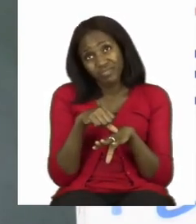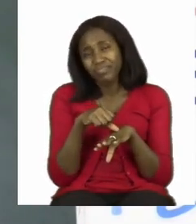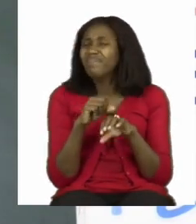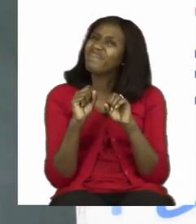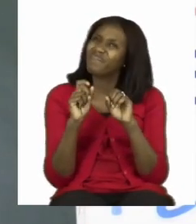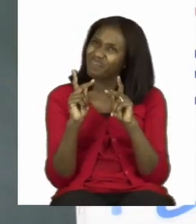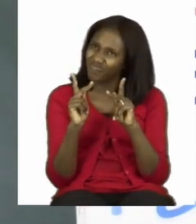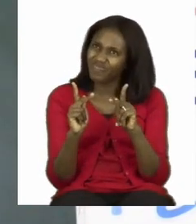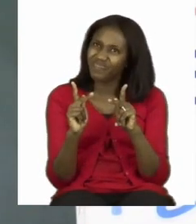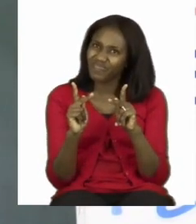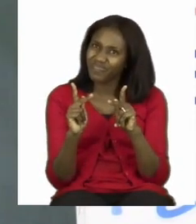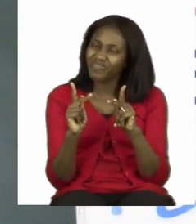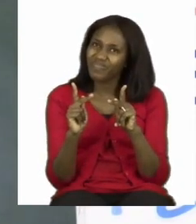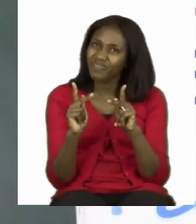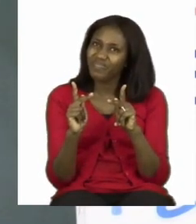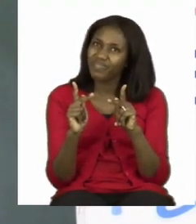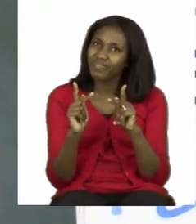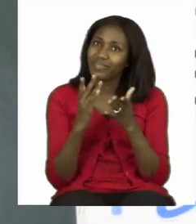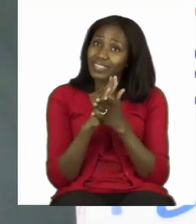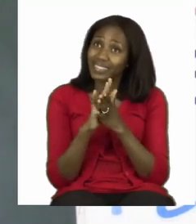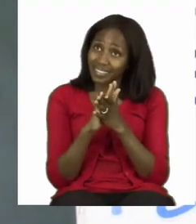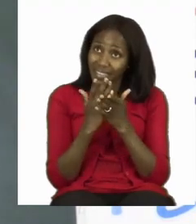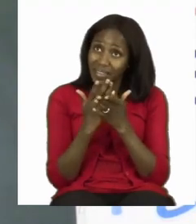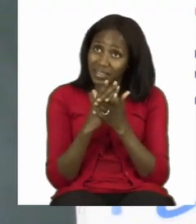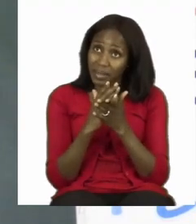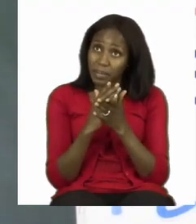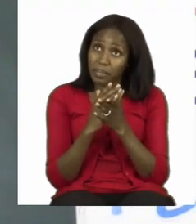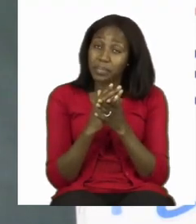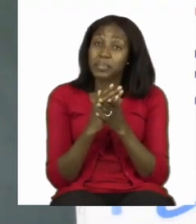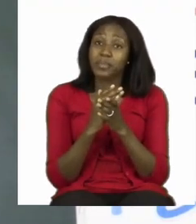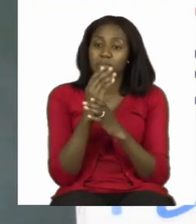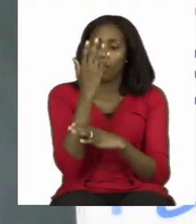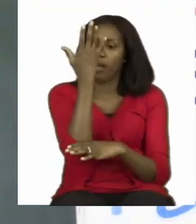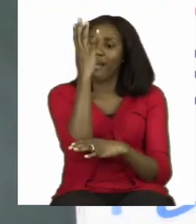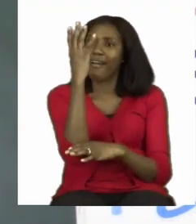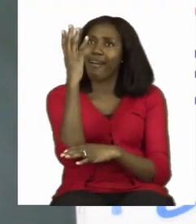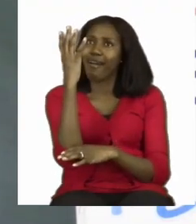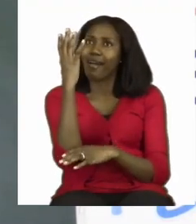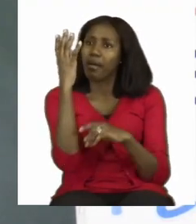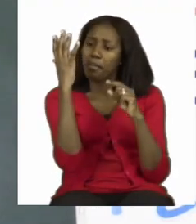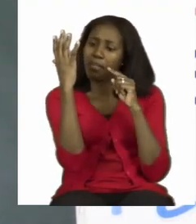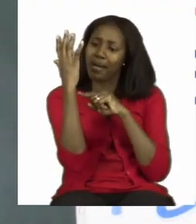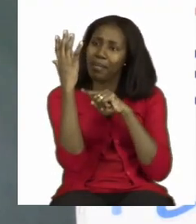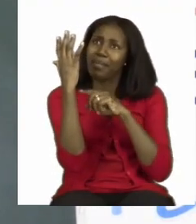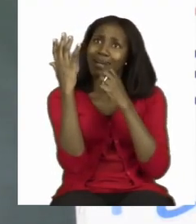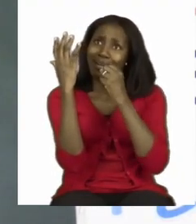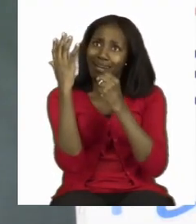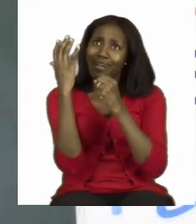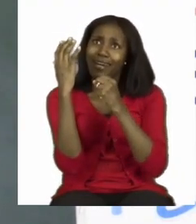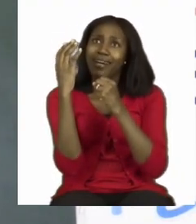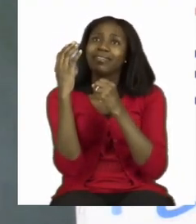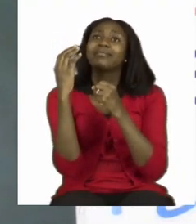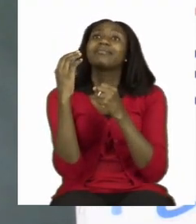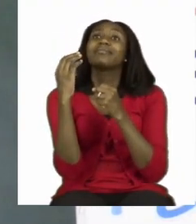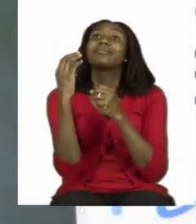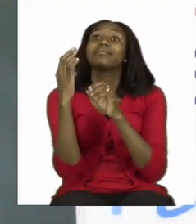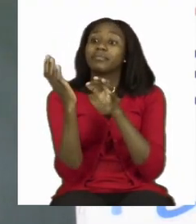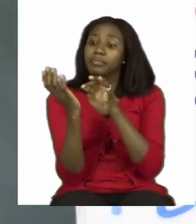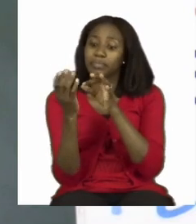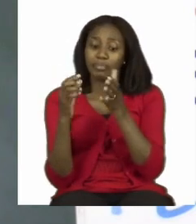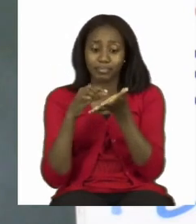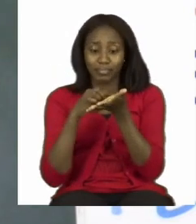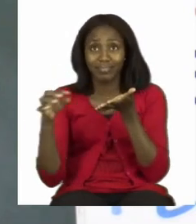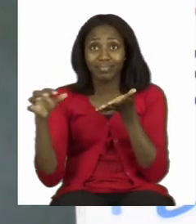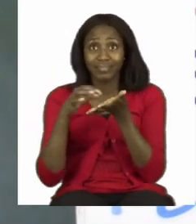plants still have seeds inside of them. This seed came from a pumpkin.